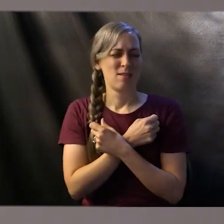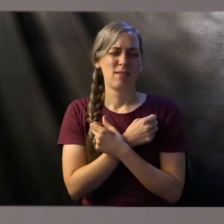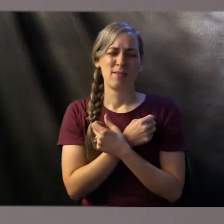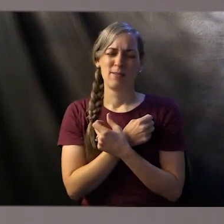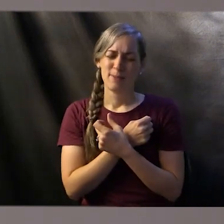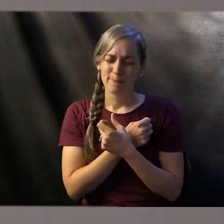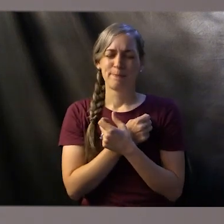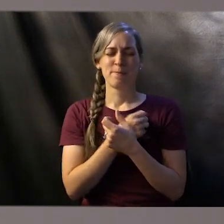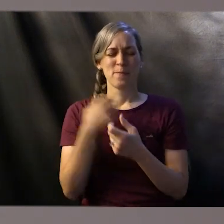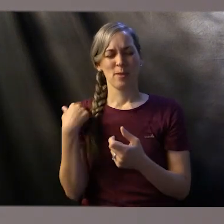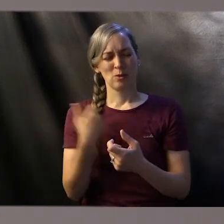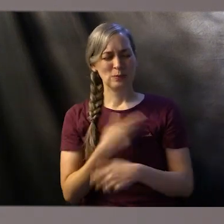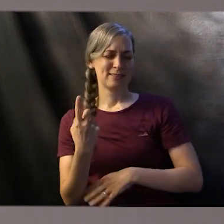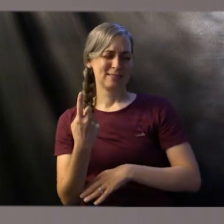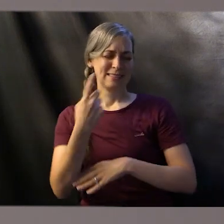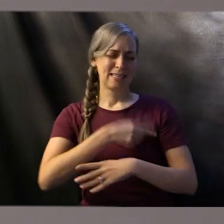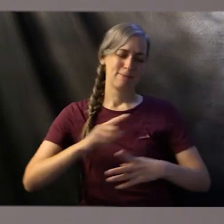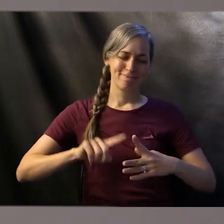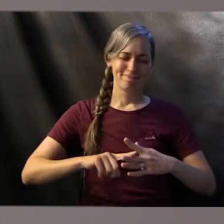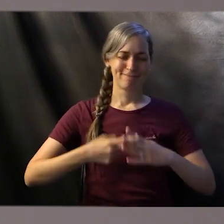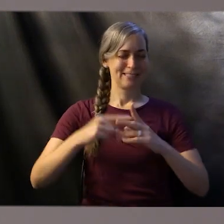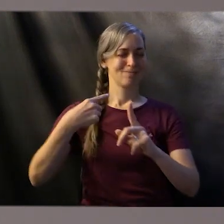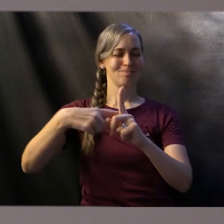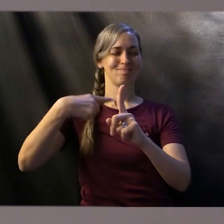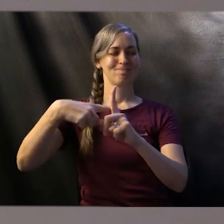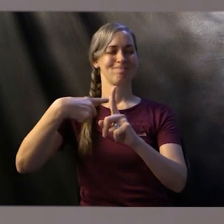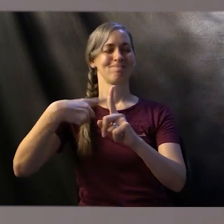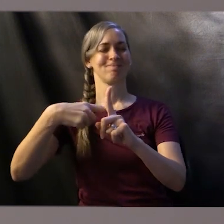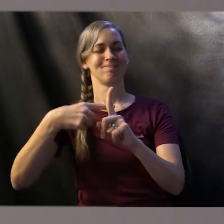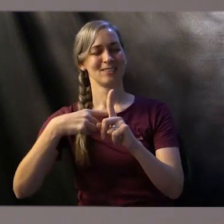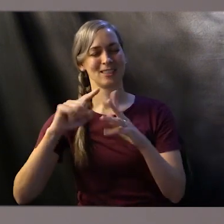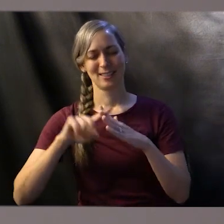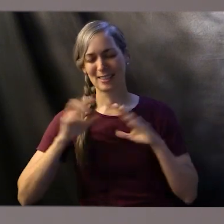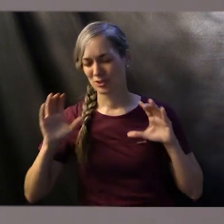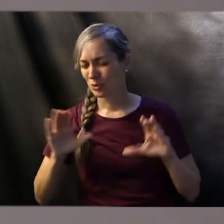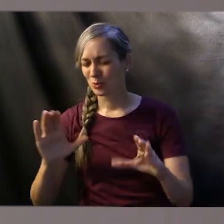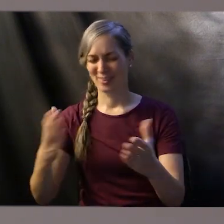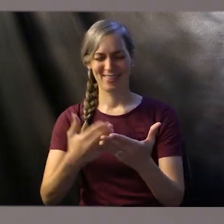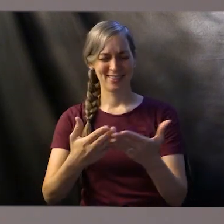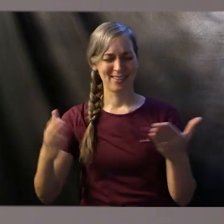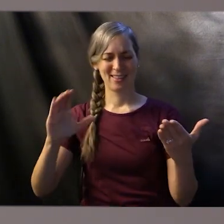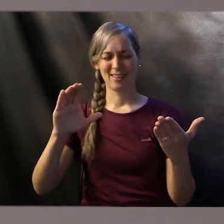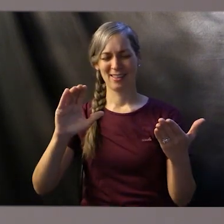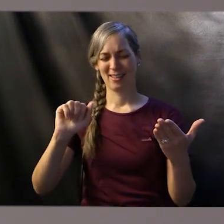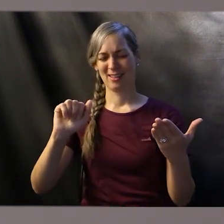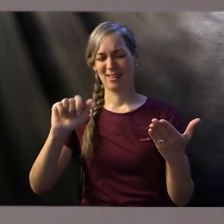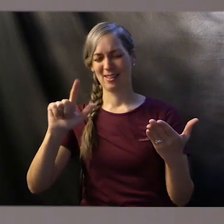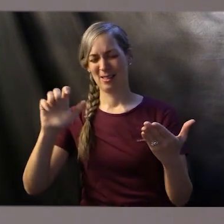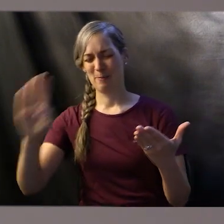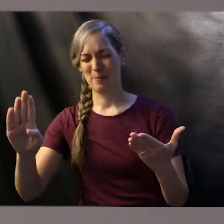Father, we thank you for your love and with that we want to start our day in a positive way